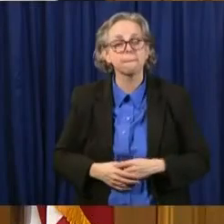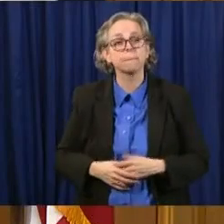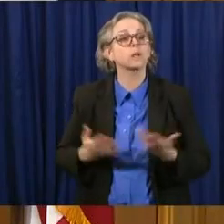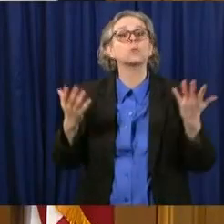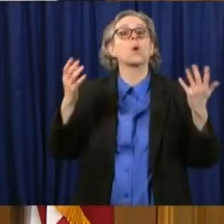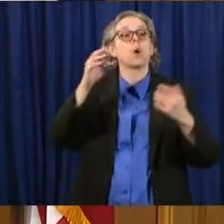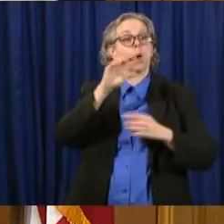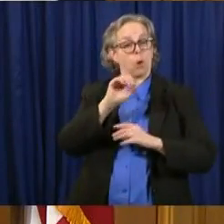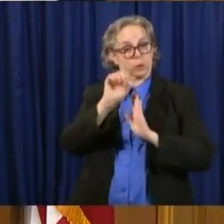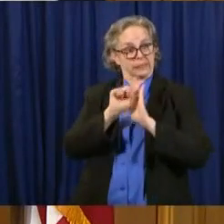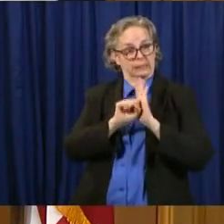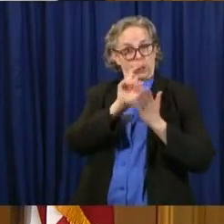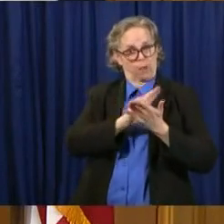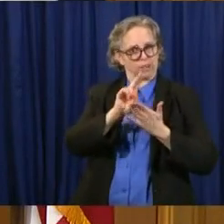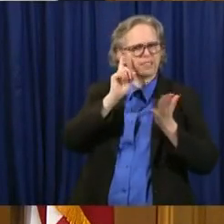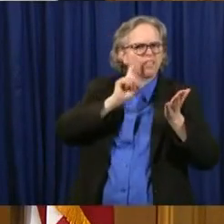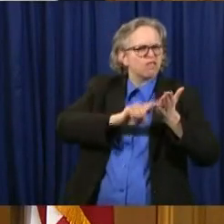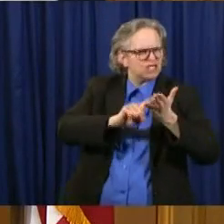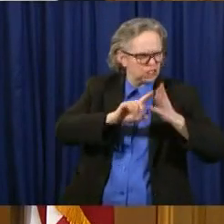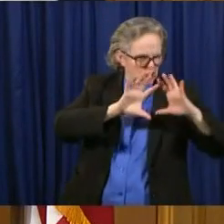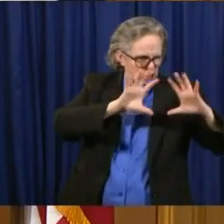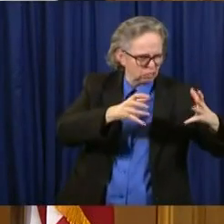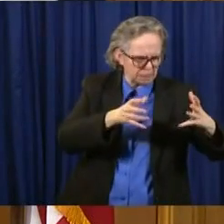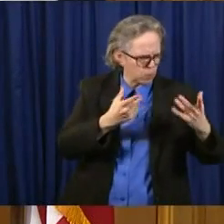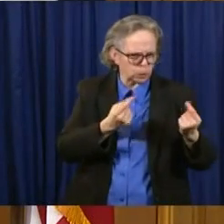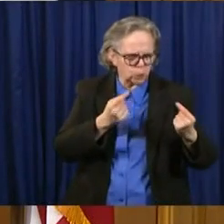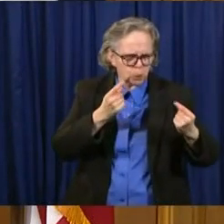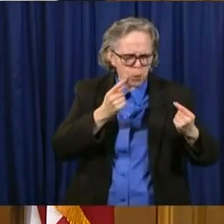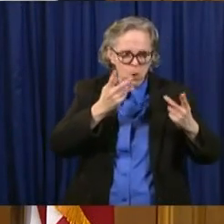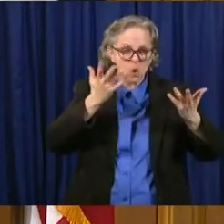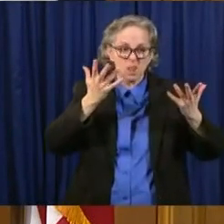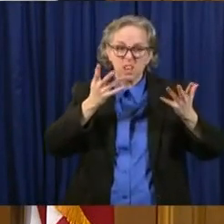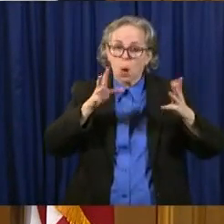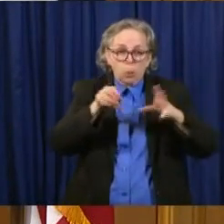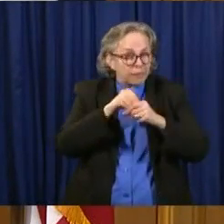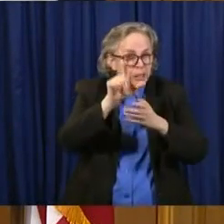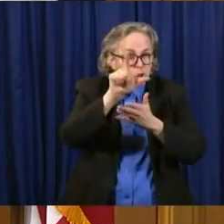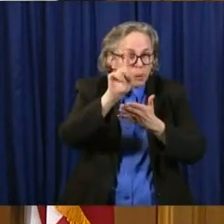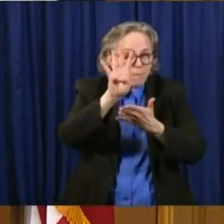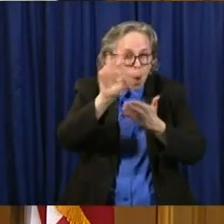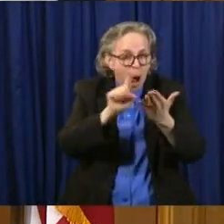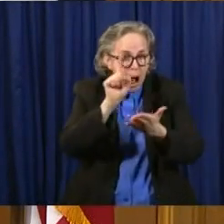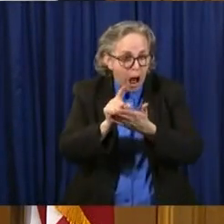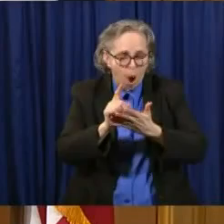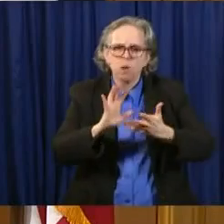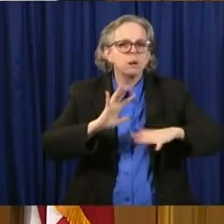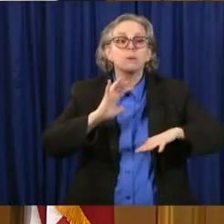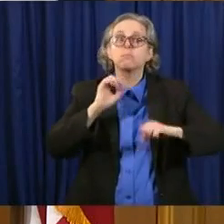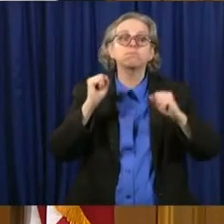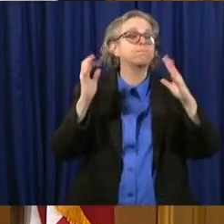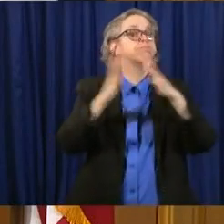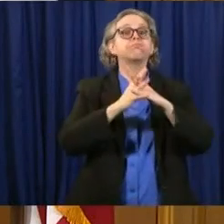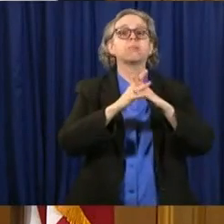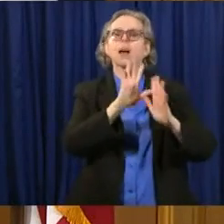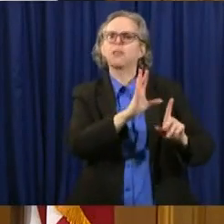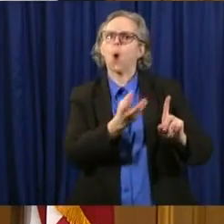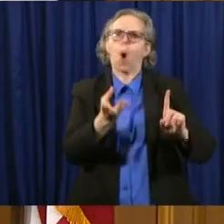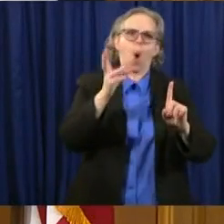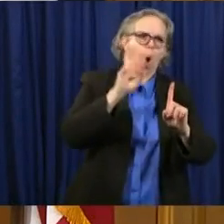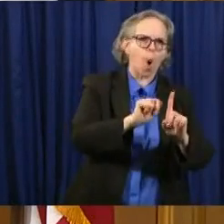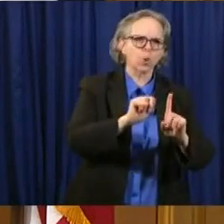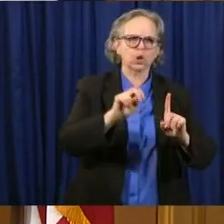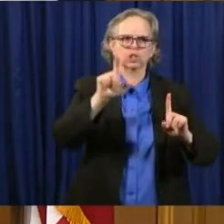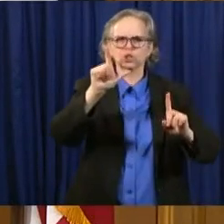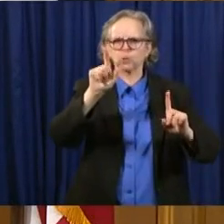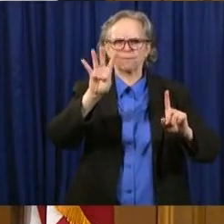worked literally overnight and within 24 hours created an in-house recipe to make the critical liquid transport